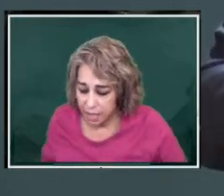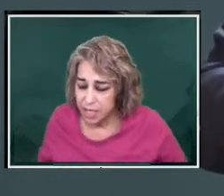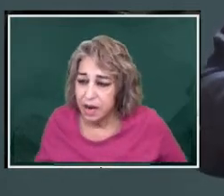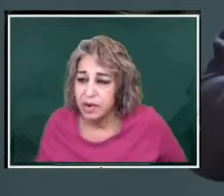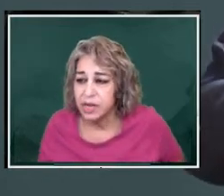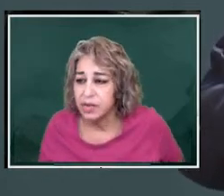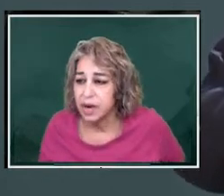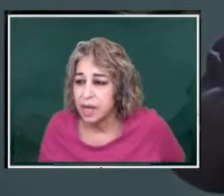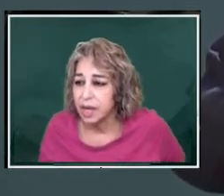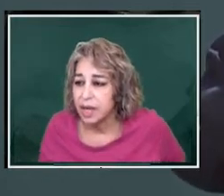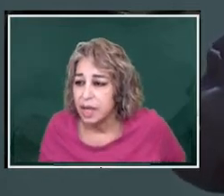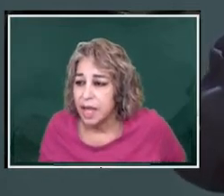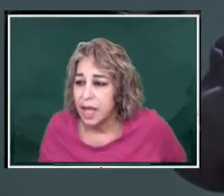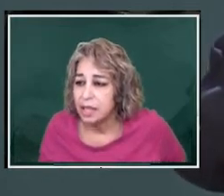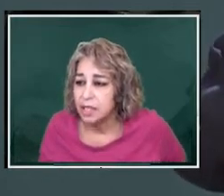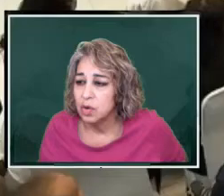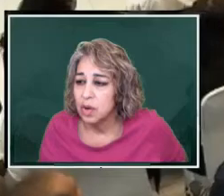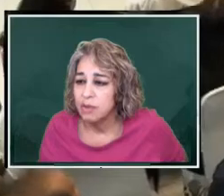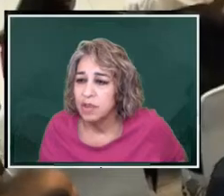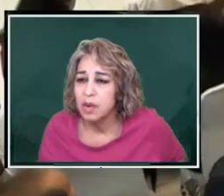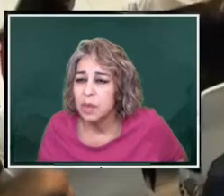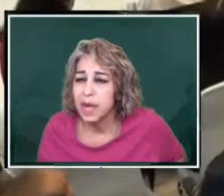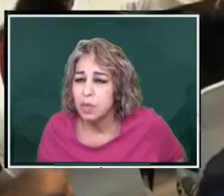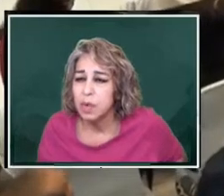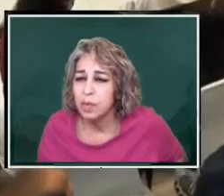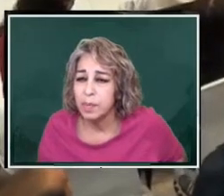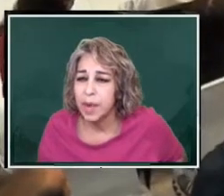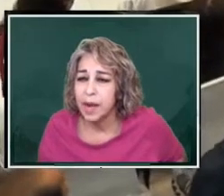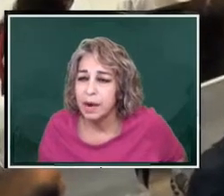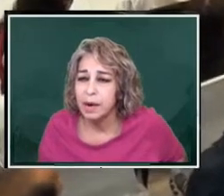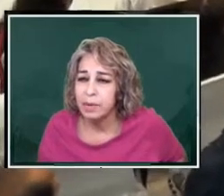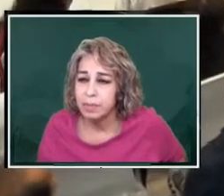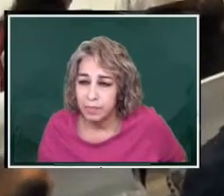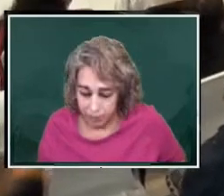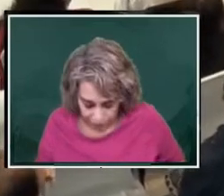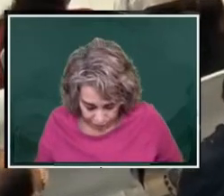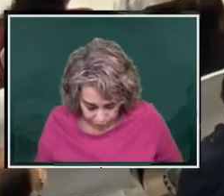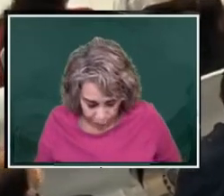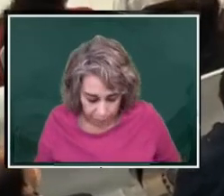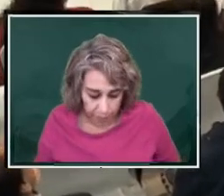in the territory and so so if you don't mind we'll prepare